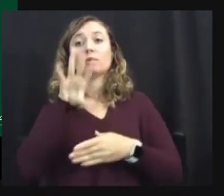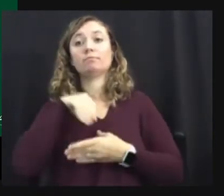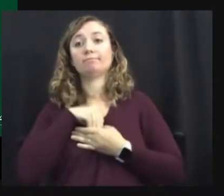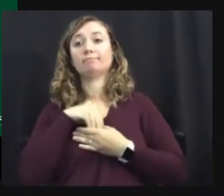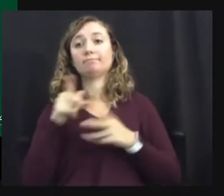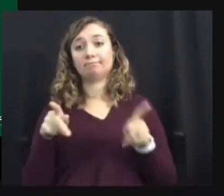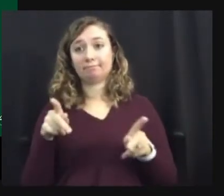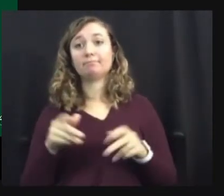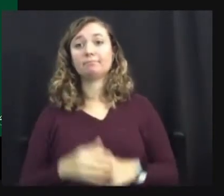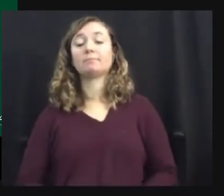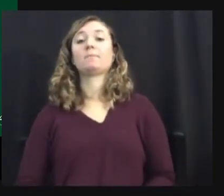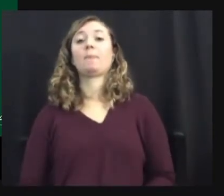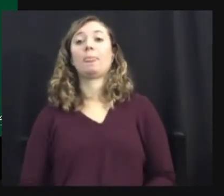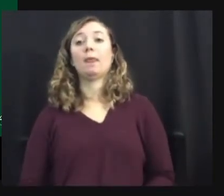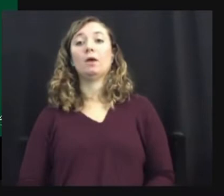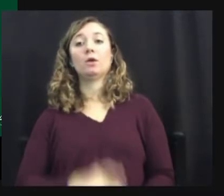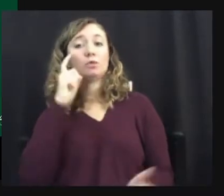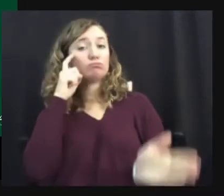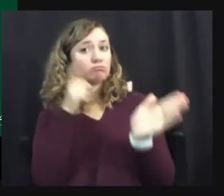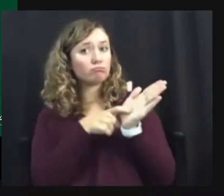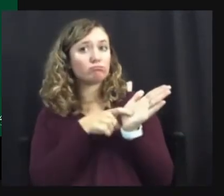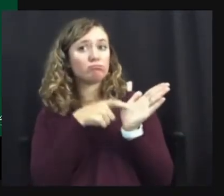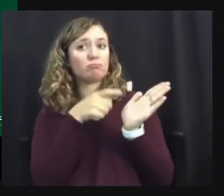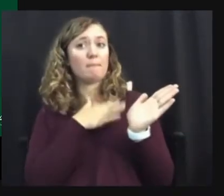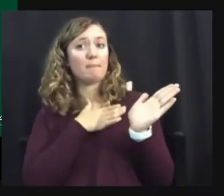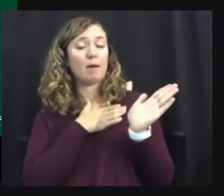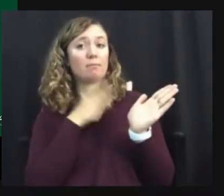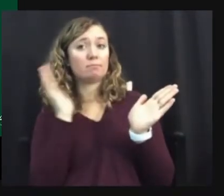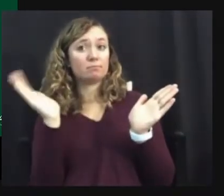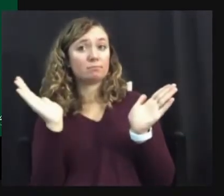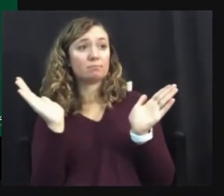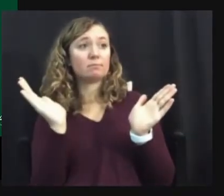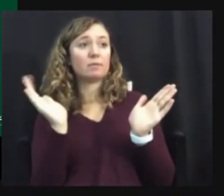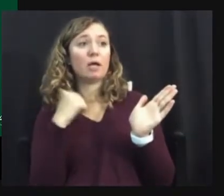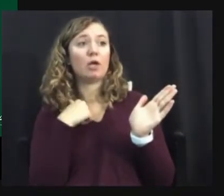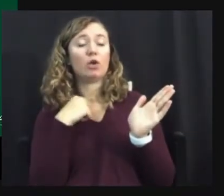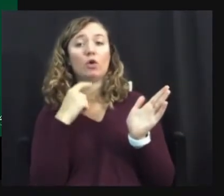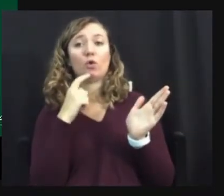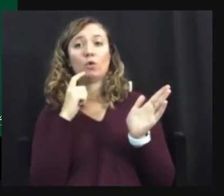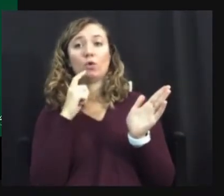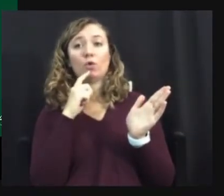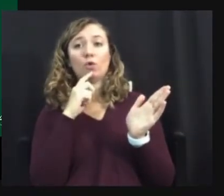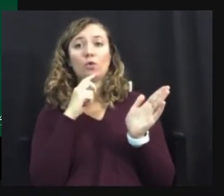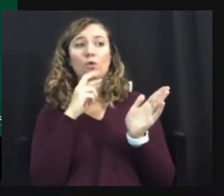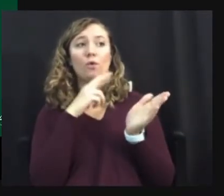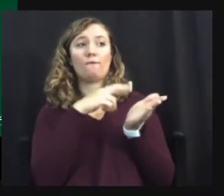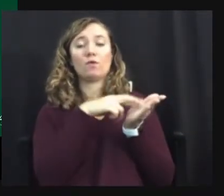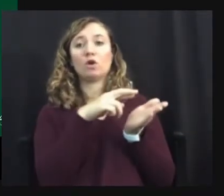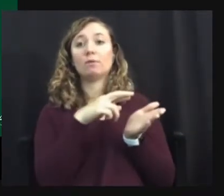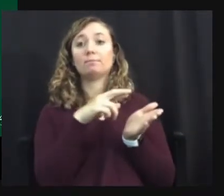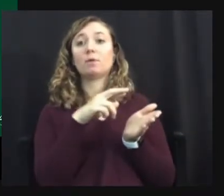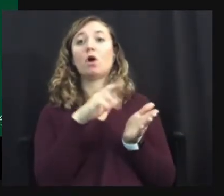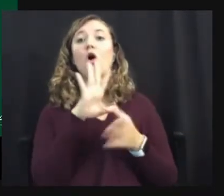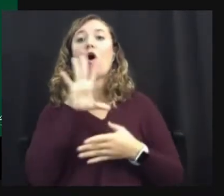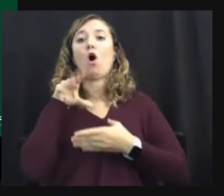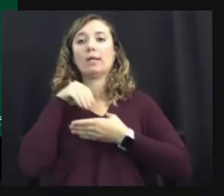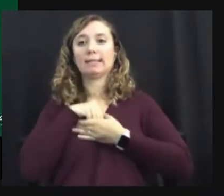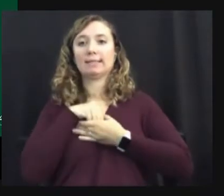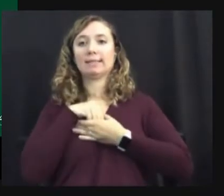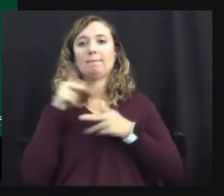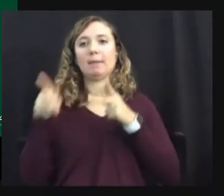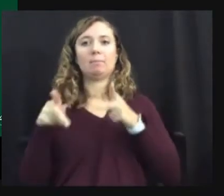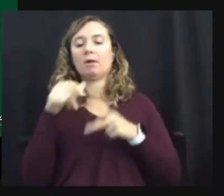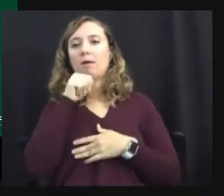One of the things that you'll notice today in my presentation is that I refer to autistic people instead of people with autism. So